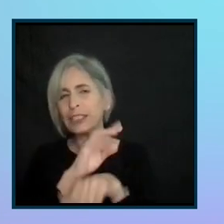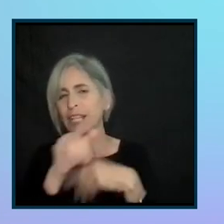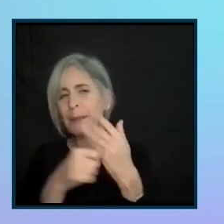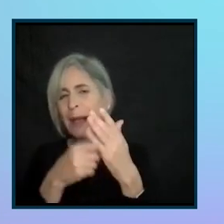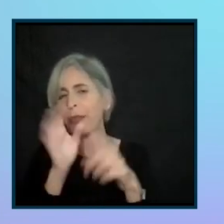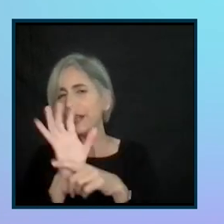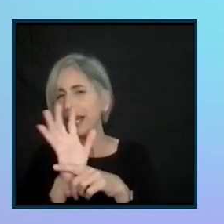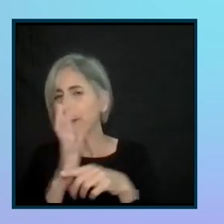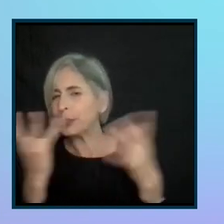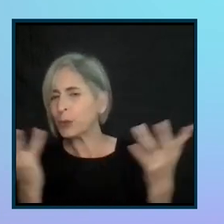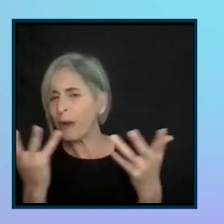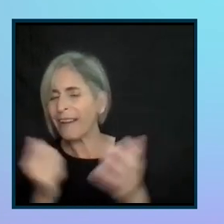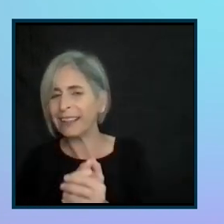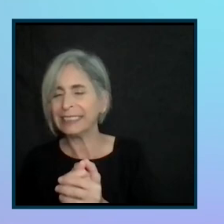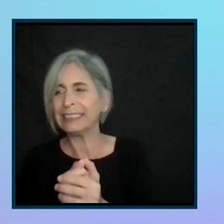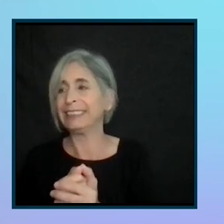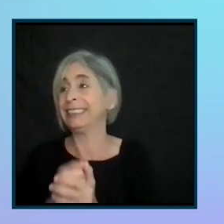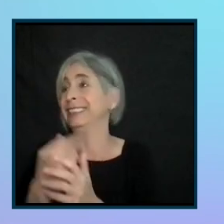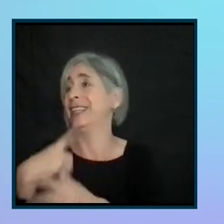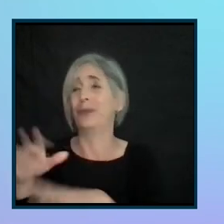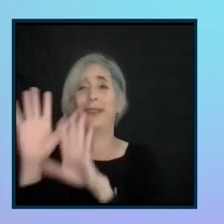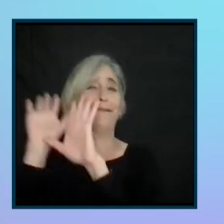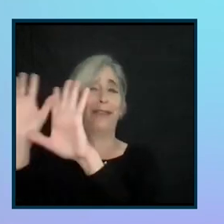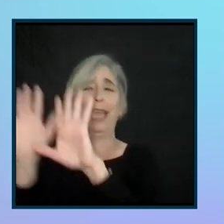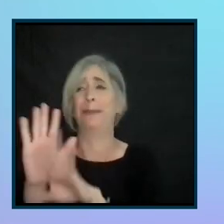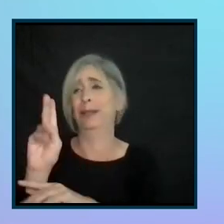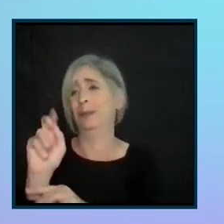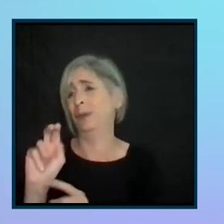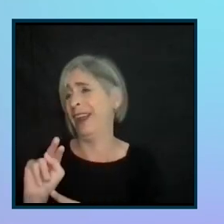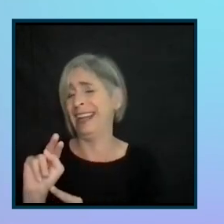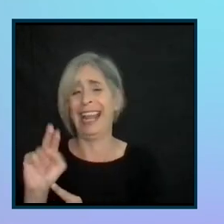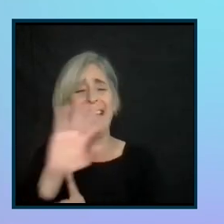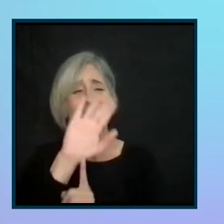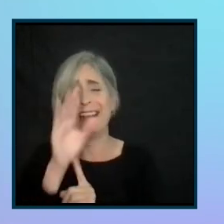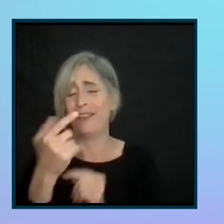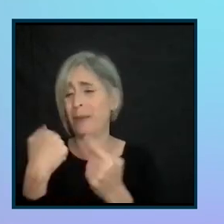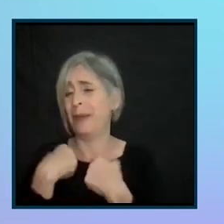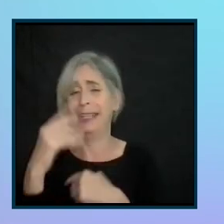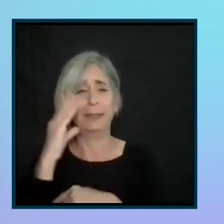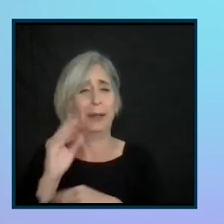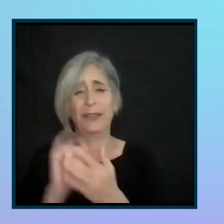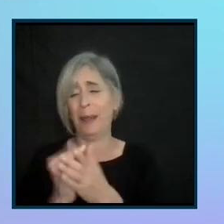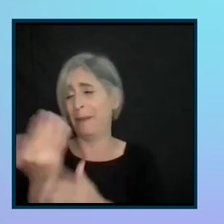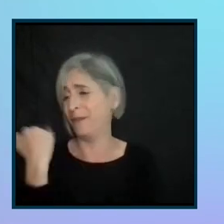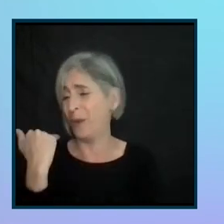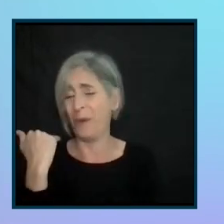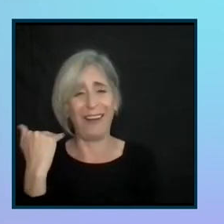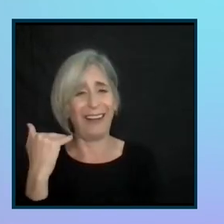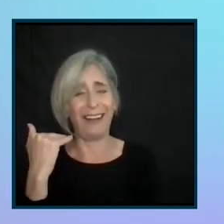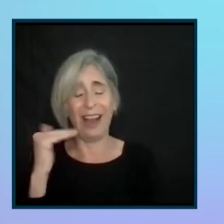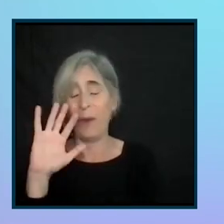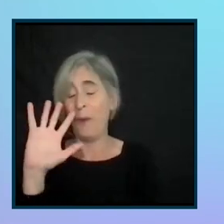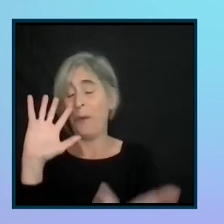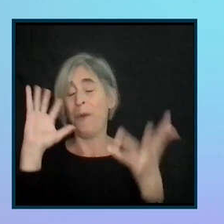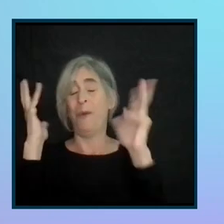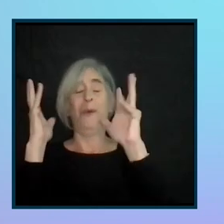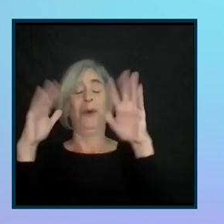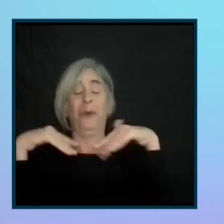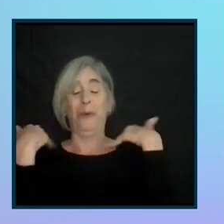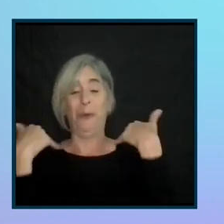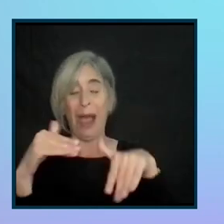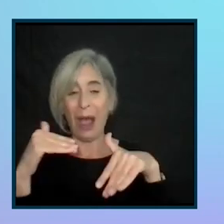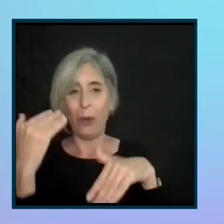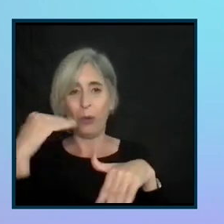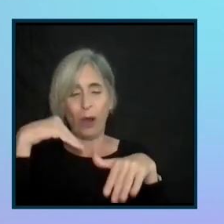documentary? Oh, it was fabulous, Brian. I'd never been on a set before, and it was a whirlwind. You know, we walk in,